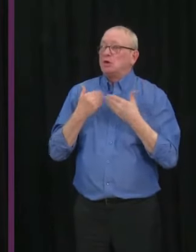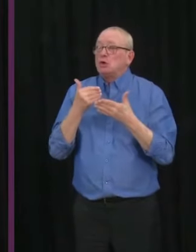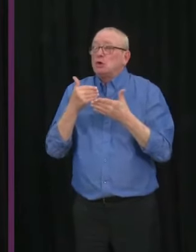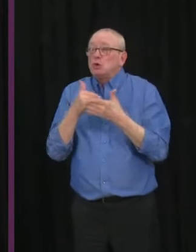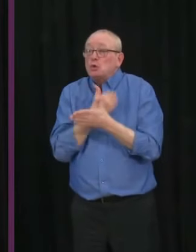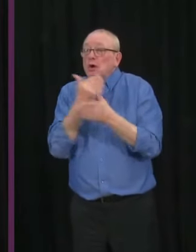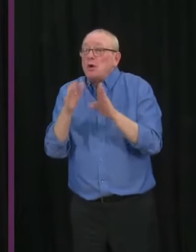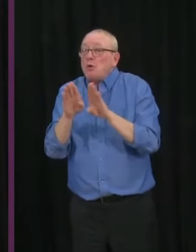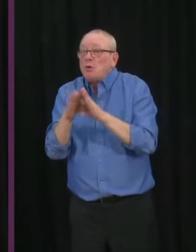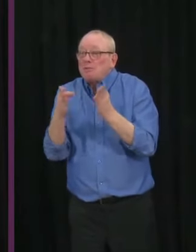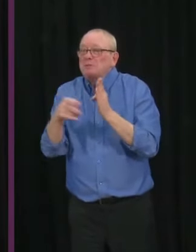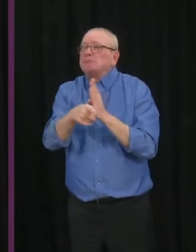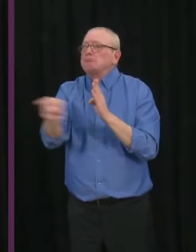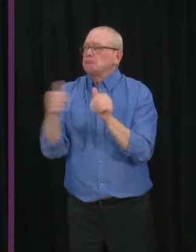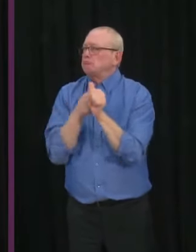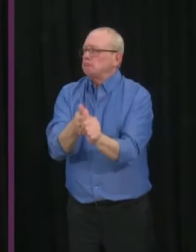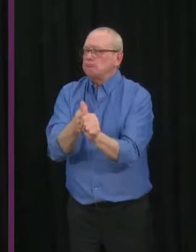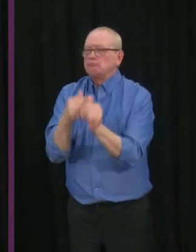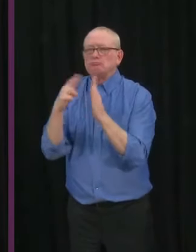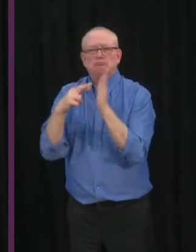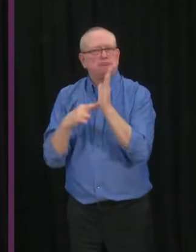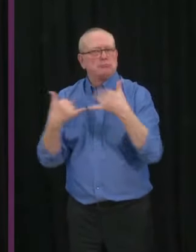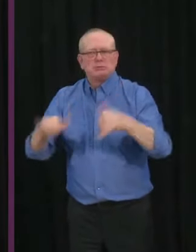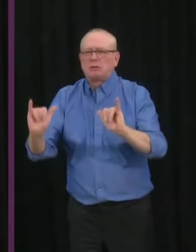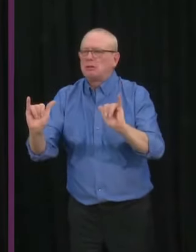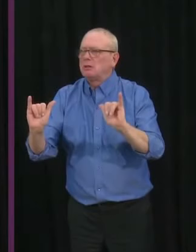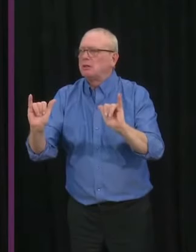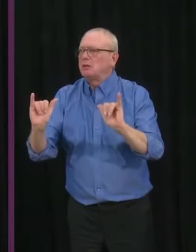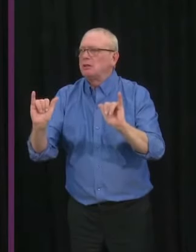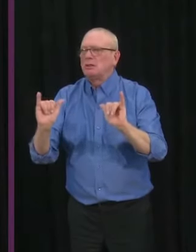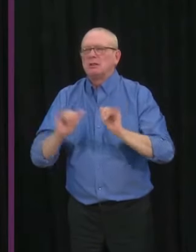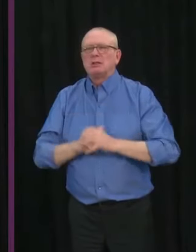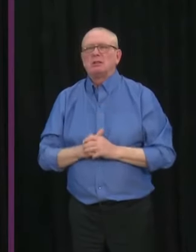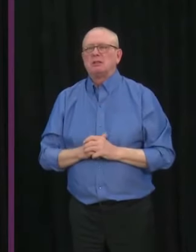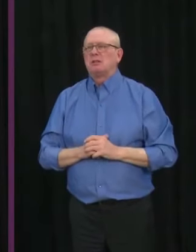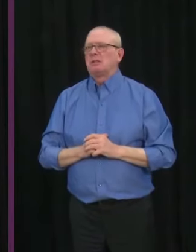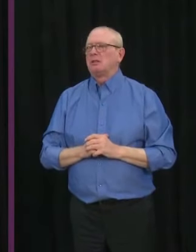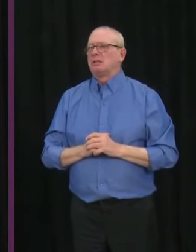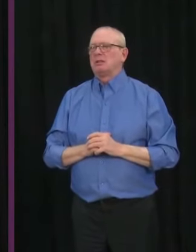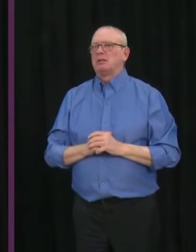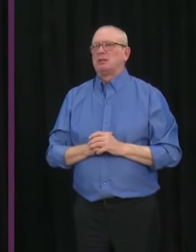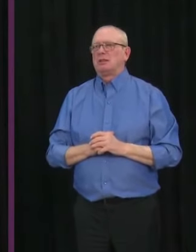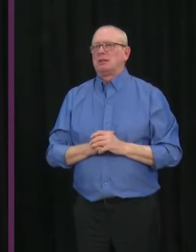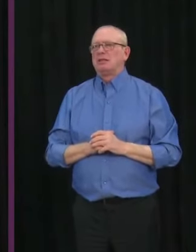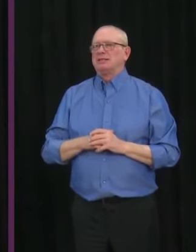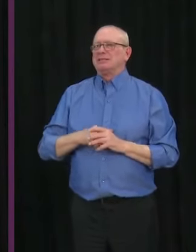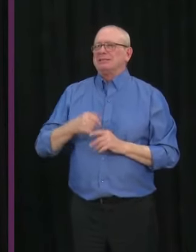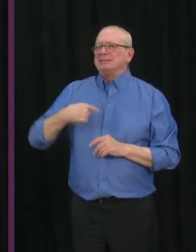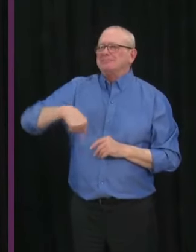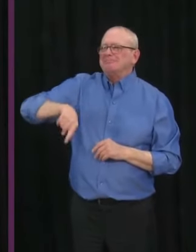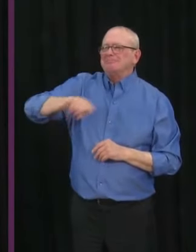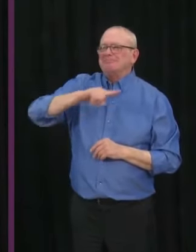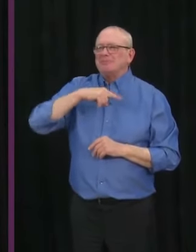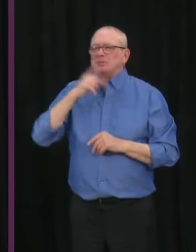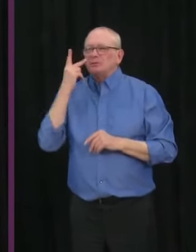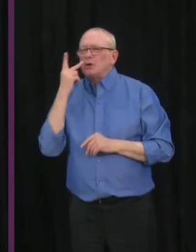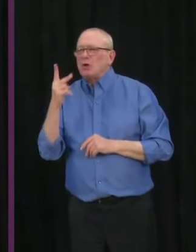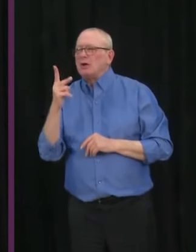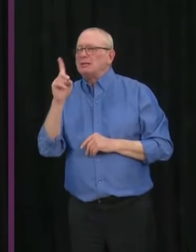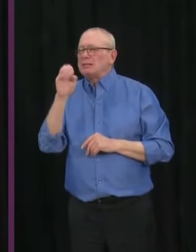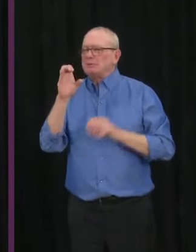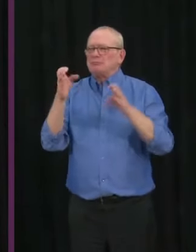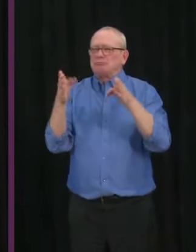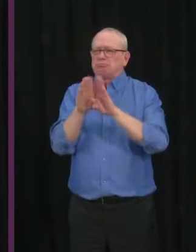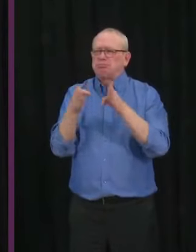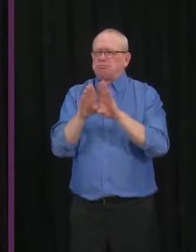reopen on Monday. When we looked at all of the things that we had to close in December because our case counts